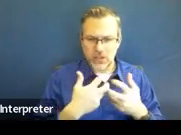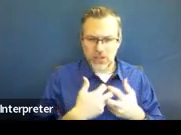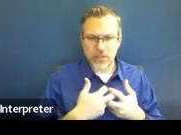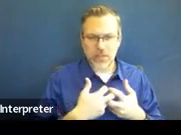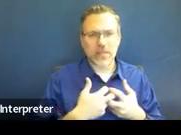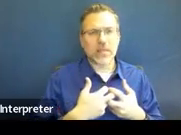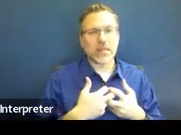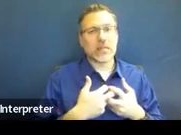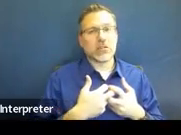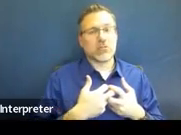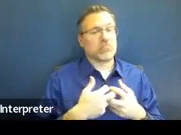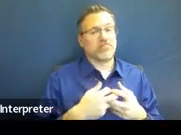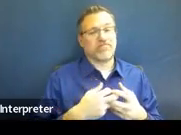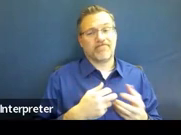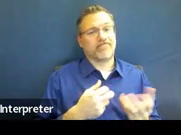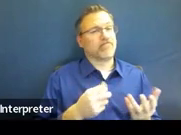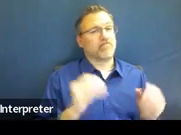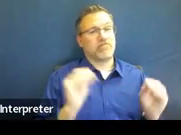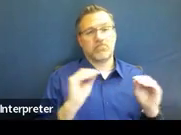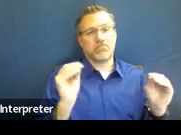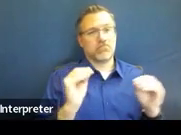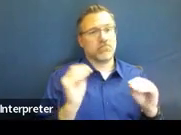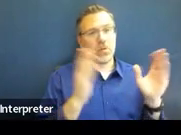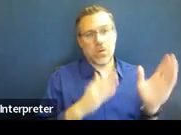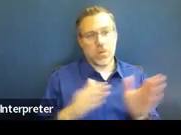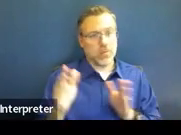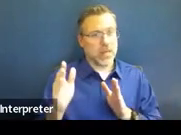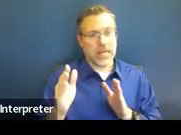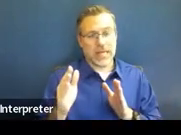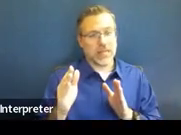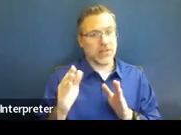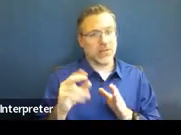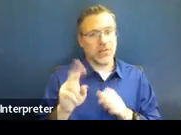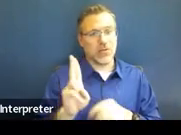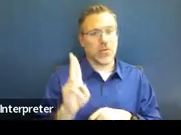believe that there are any plans to update those forms at this time.